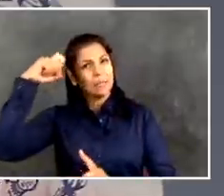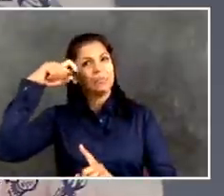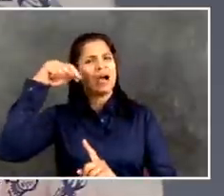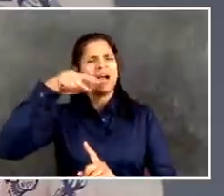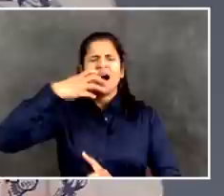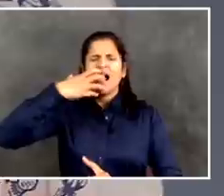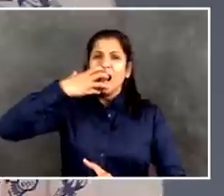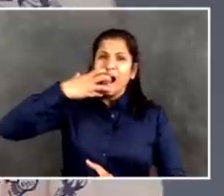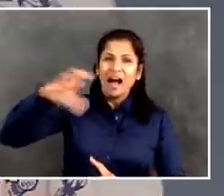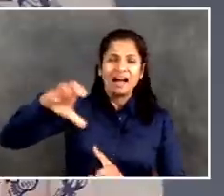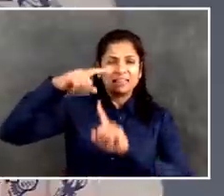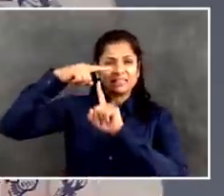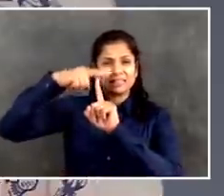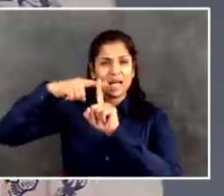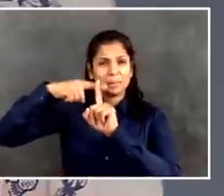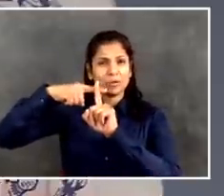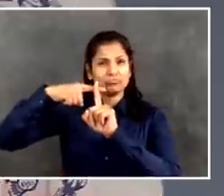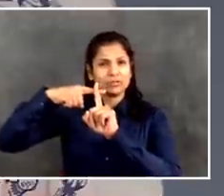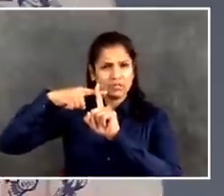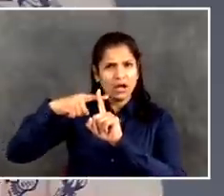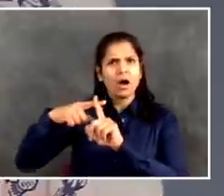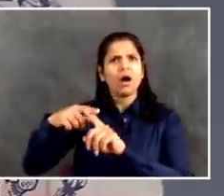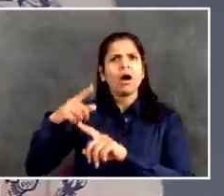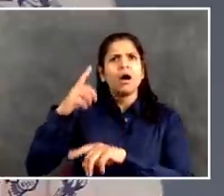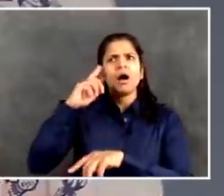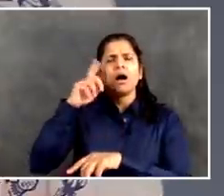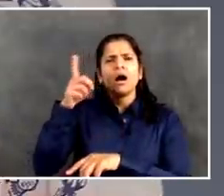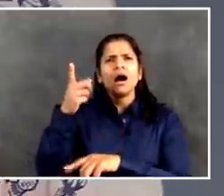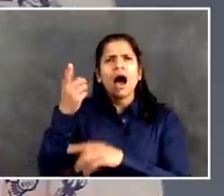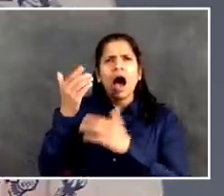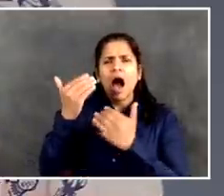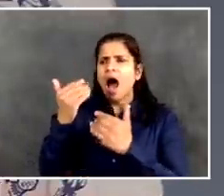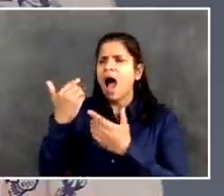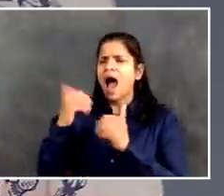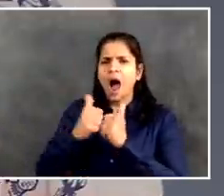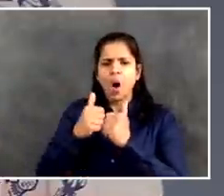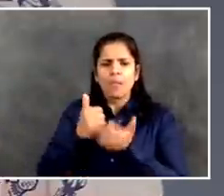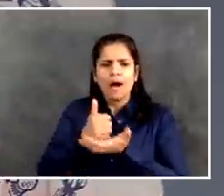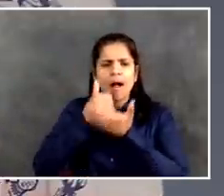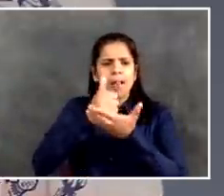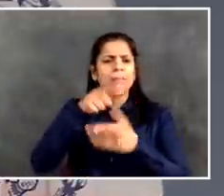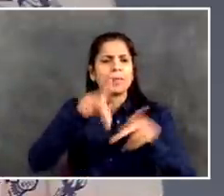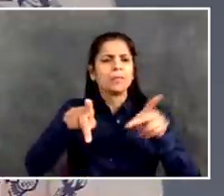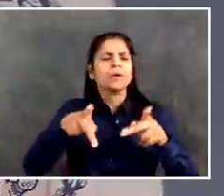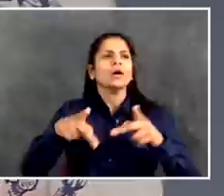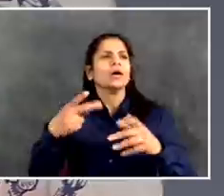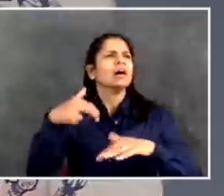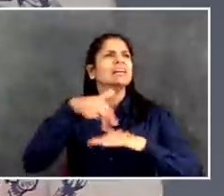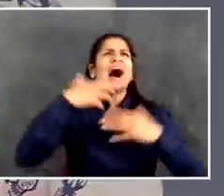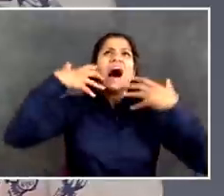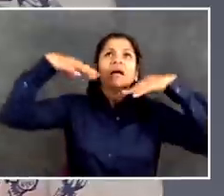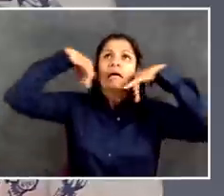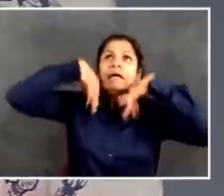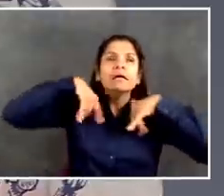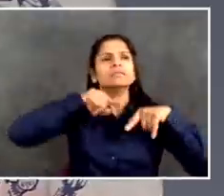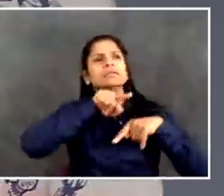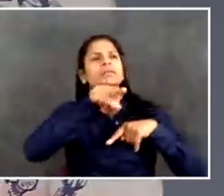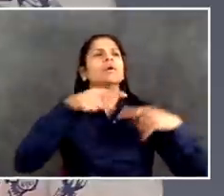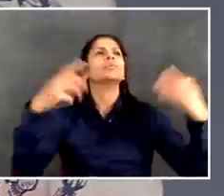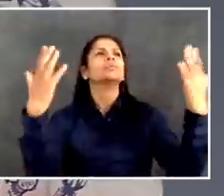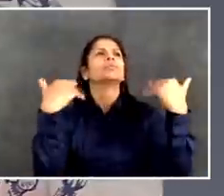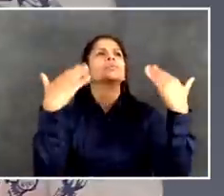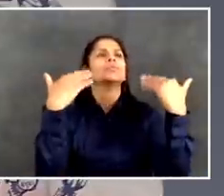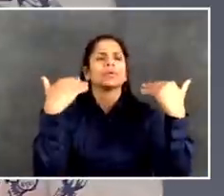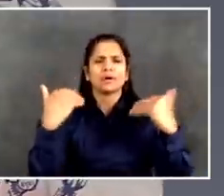city to expand the cooling benefits program and to even begin stockpiling air conditioners. Would you support those